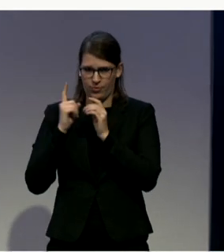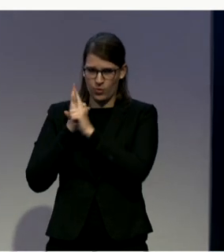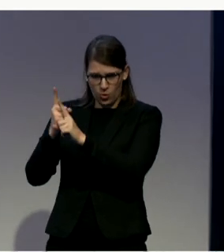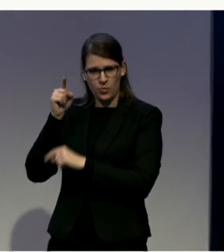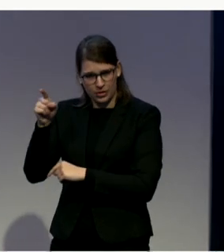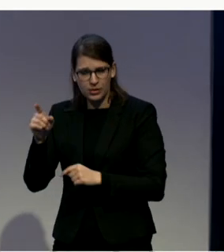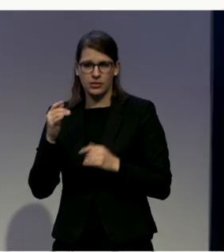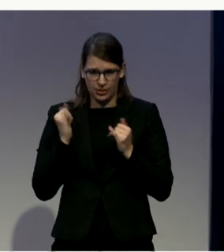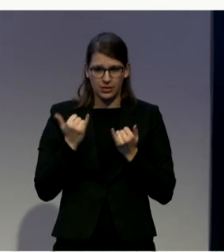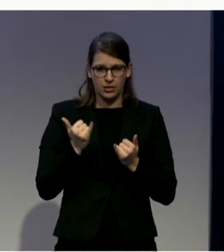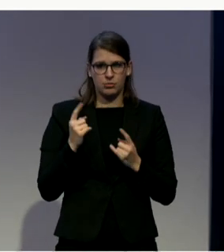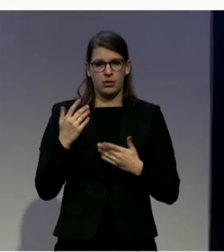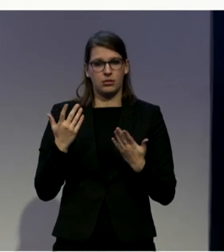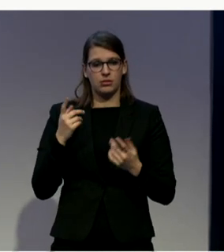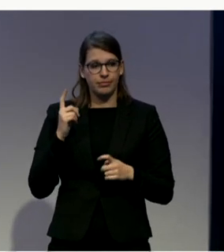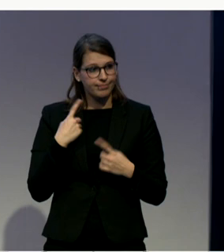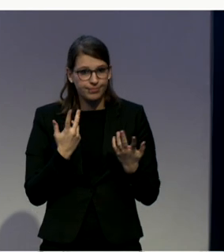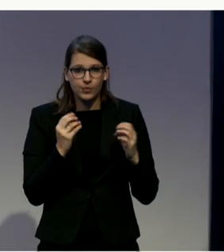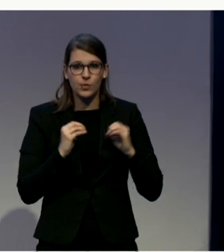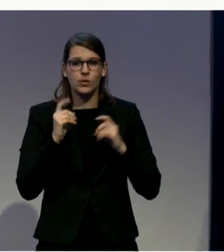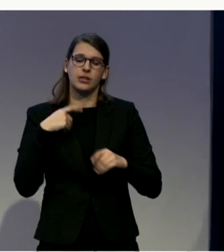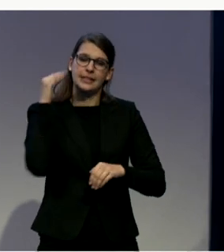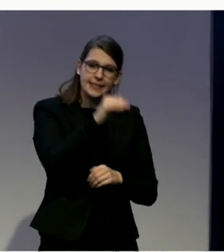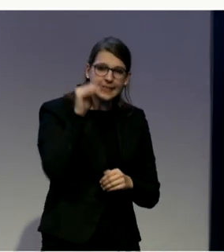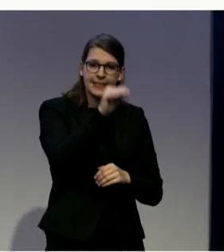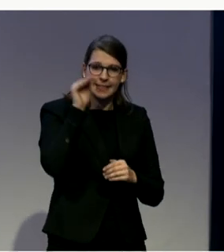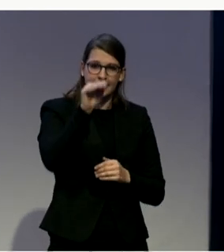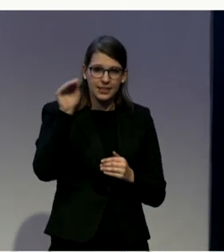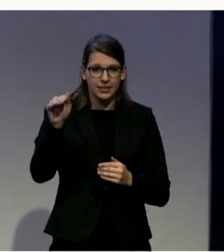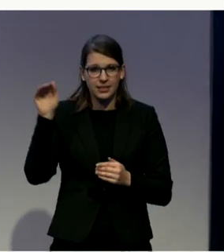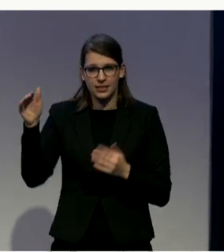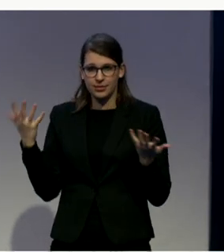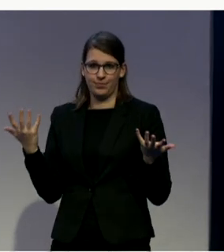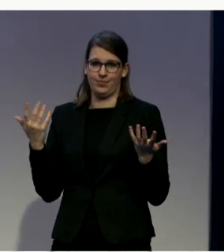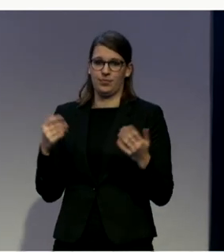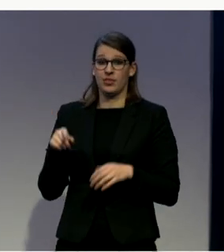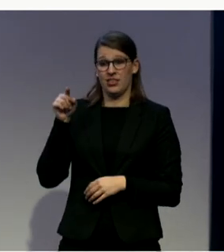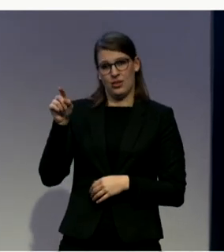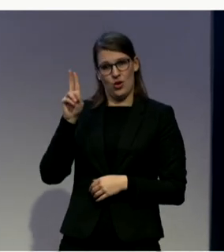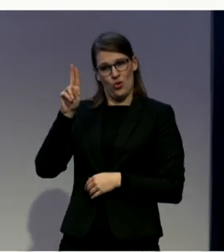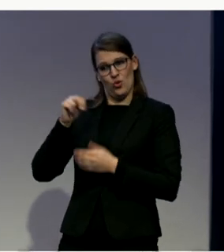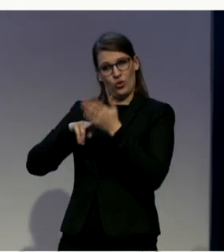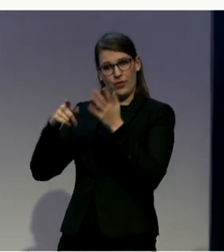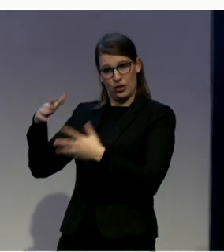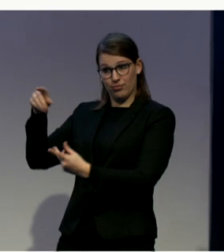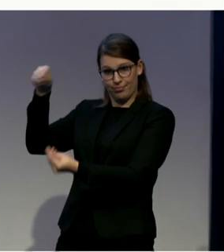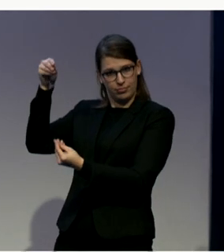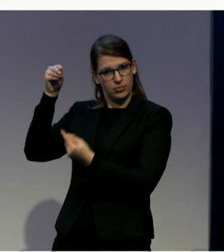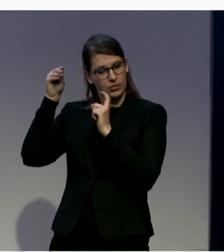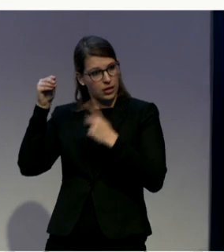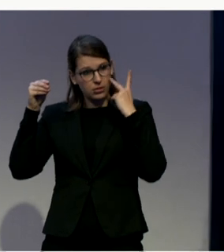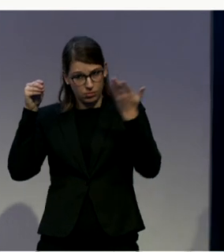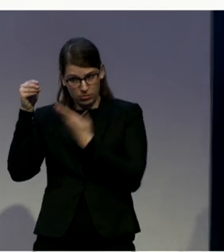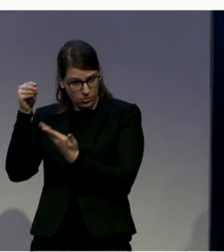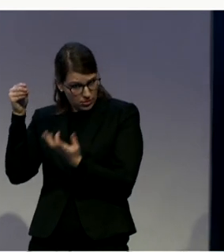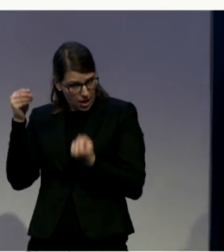as a legal tool demanding our rights. For example, inclusive education. If it's a right, it's a